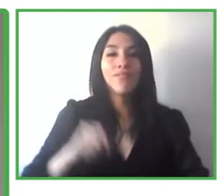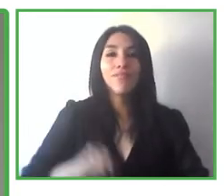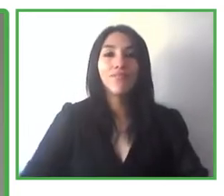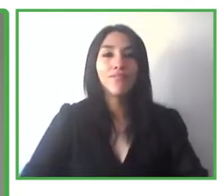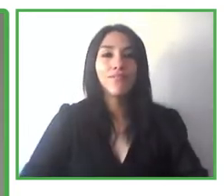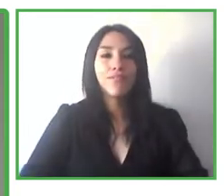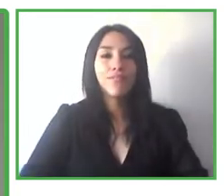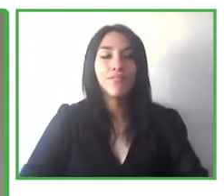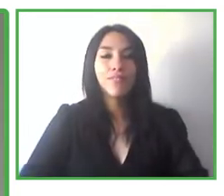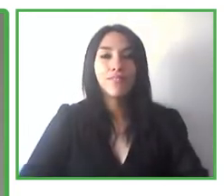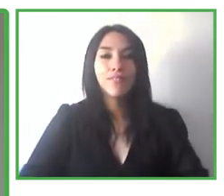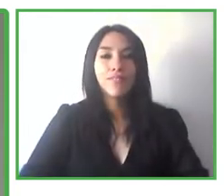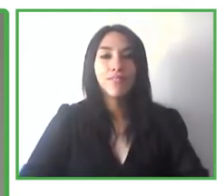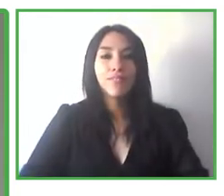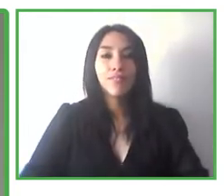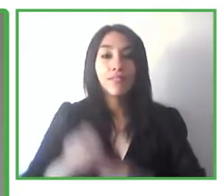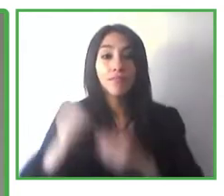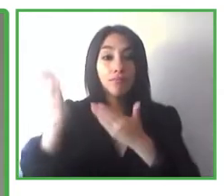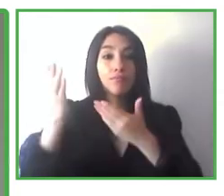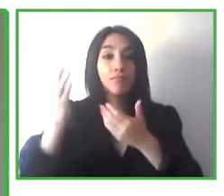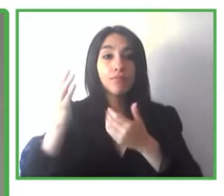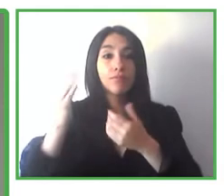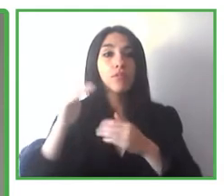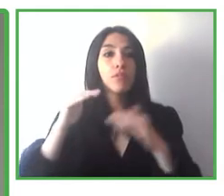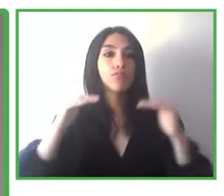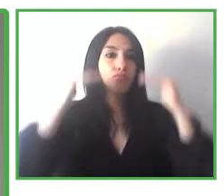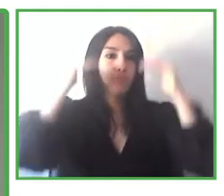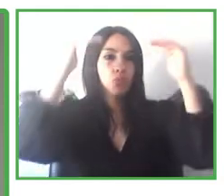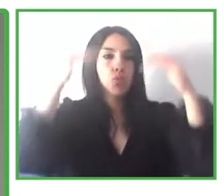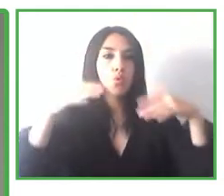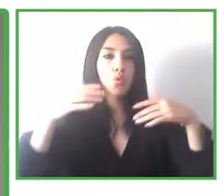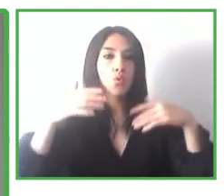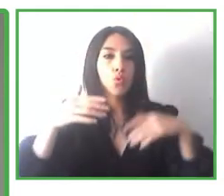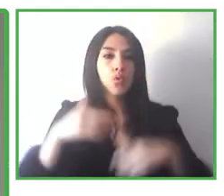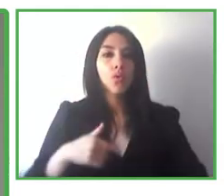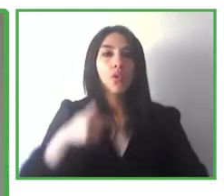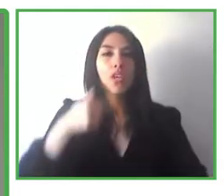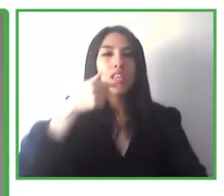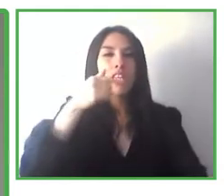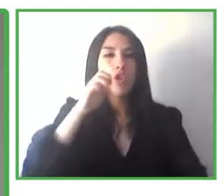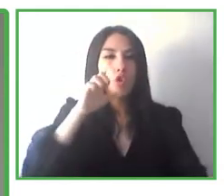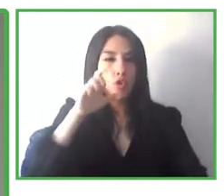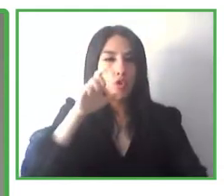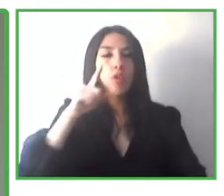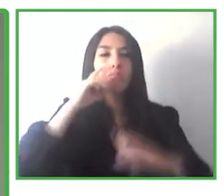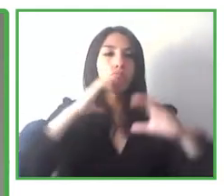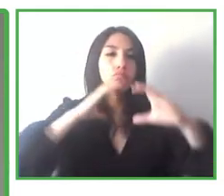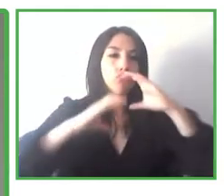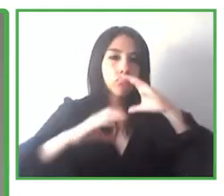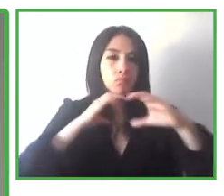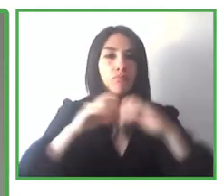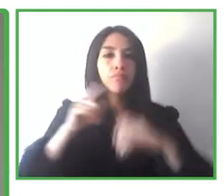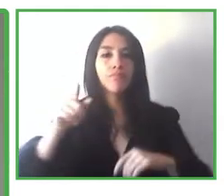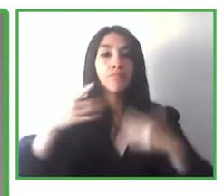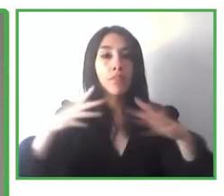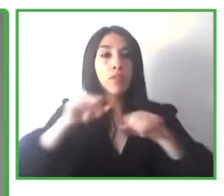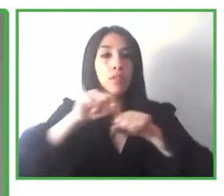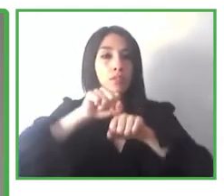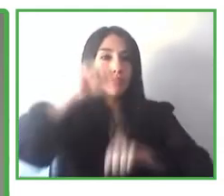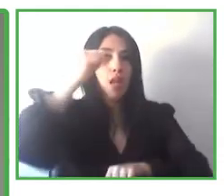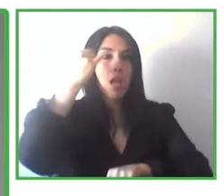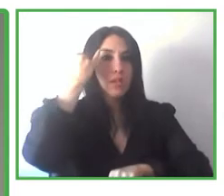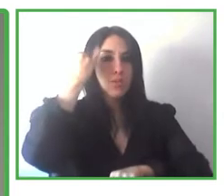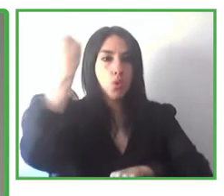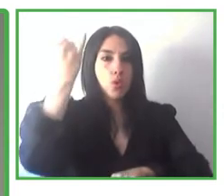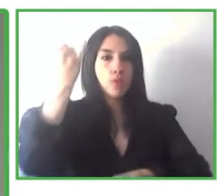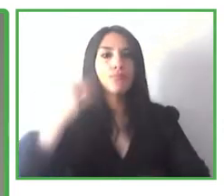who is an engineer in telecommunications. He has studies in artificial intelligence by